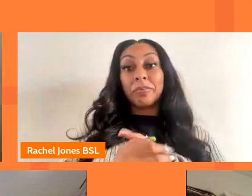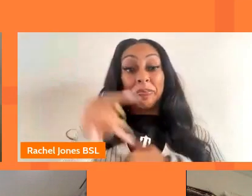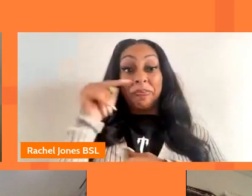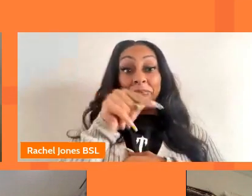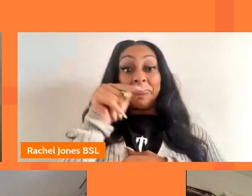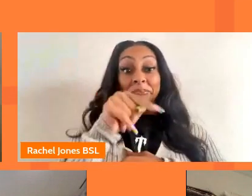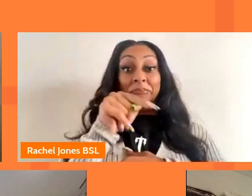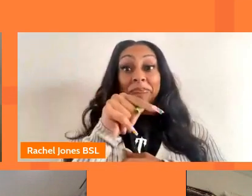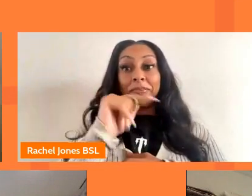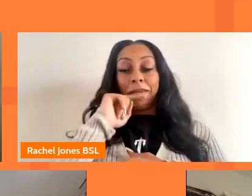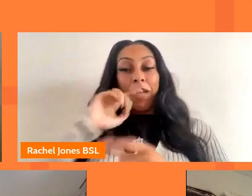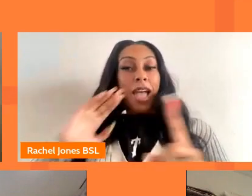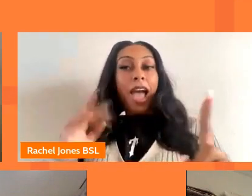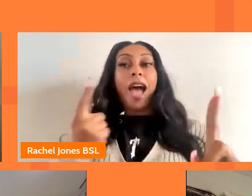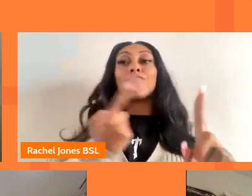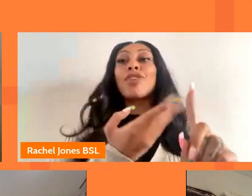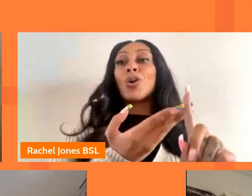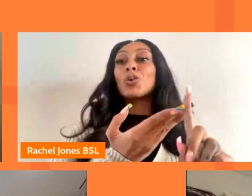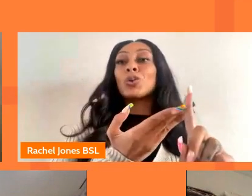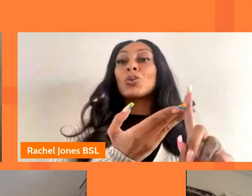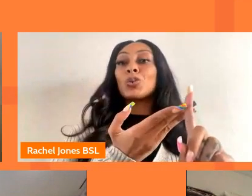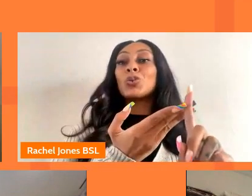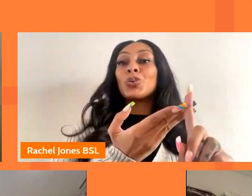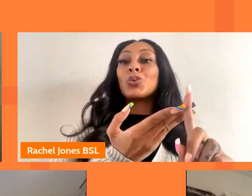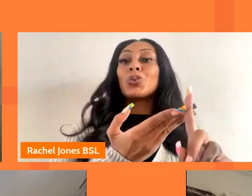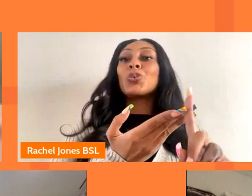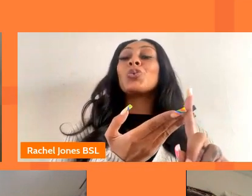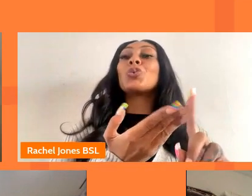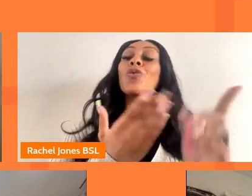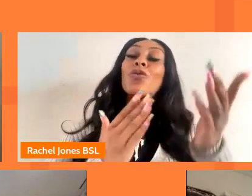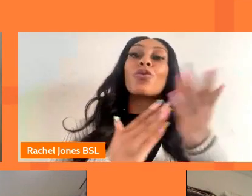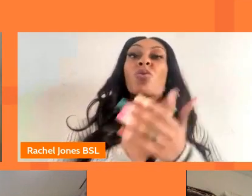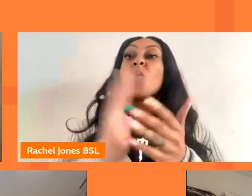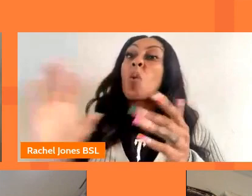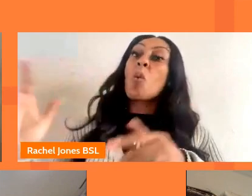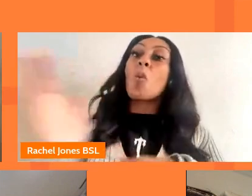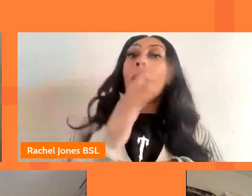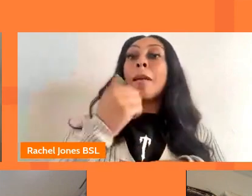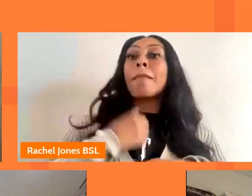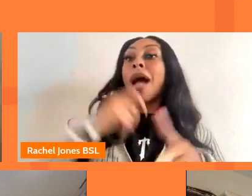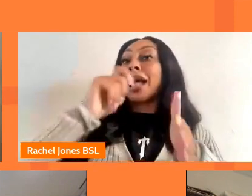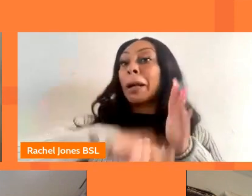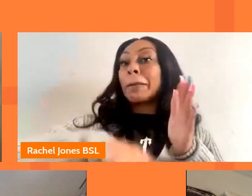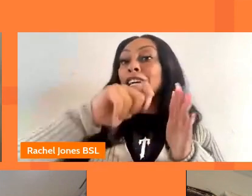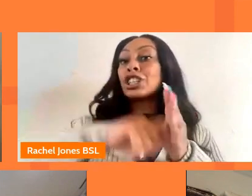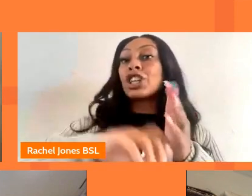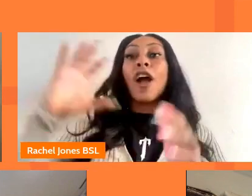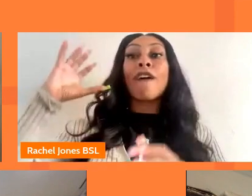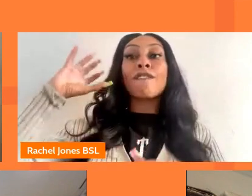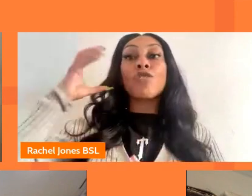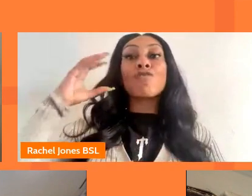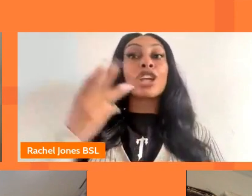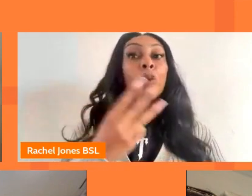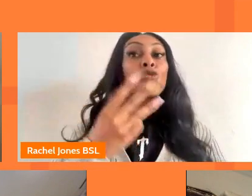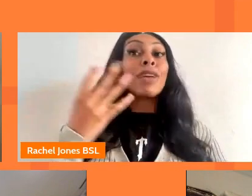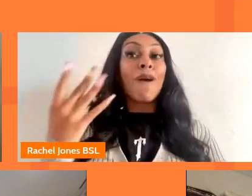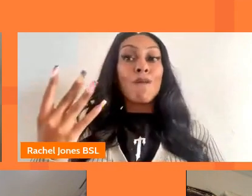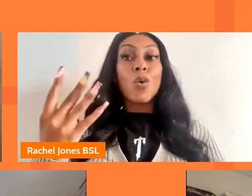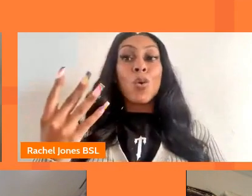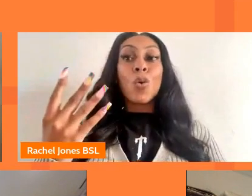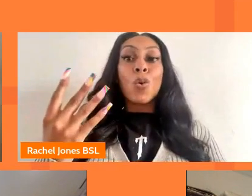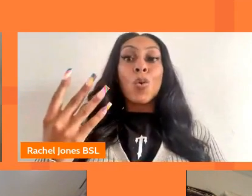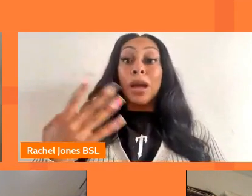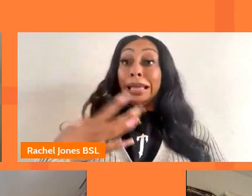that is the approach i take to almost all the commissioning that i do for radio 3 and radio 4 and therefore we need